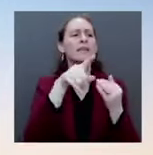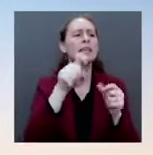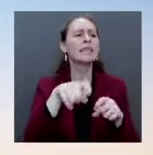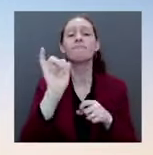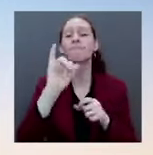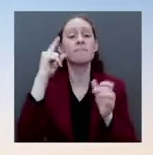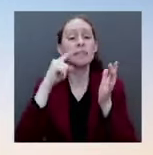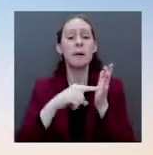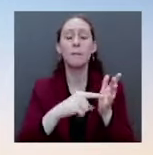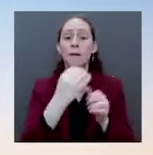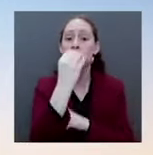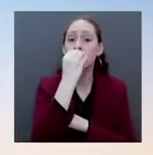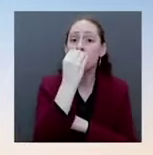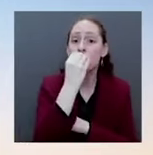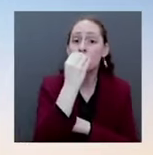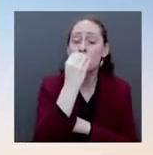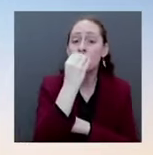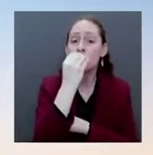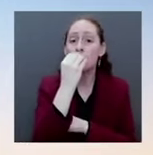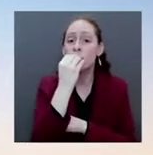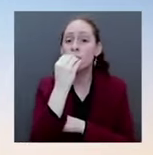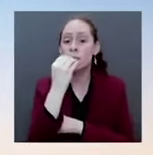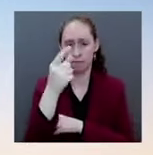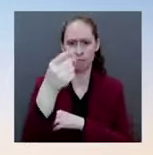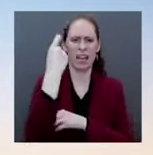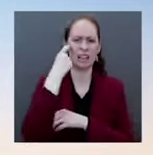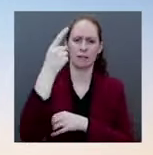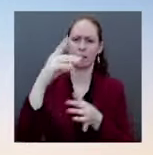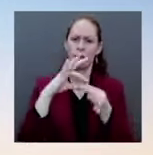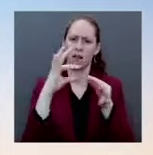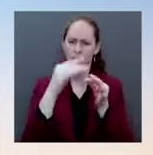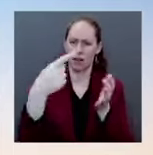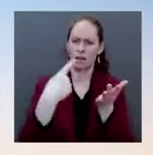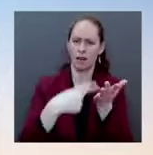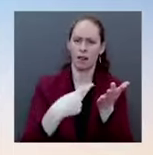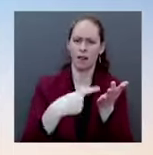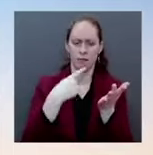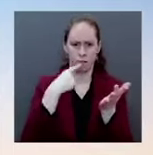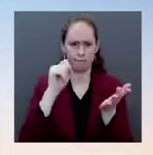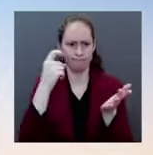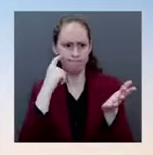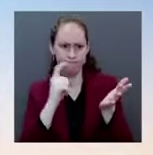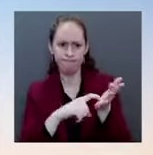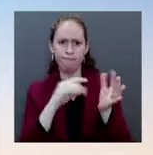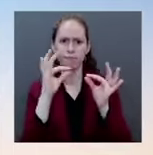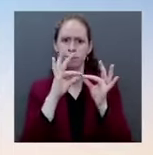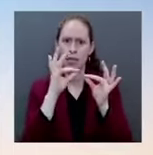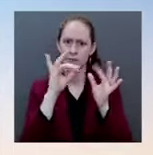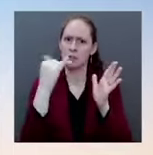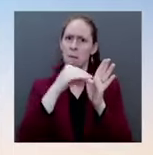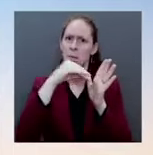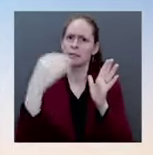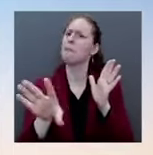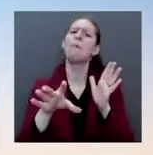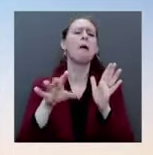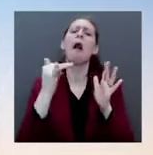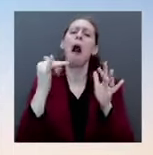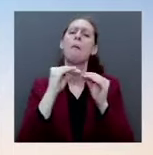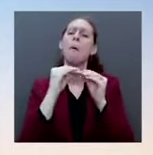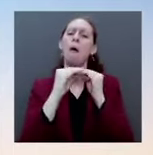about how people are finding shortages on the shelves, how the stuff that is there is more expensive.